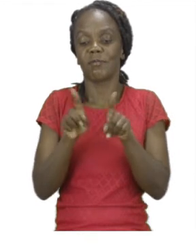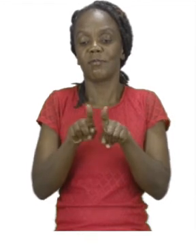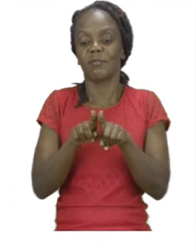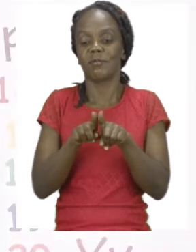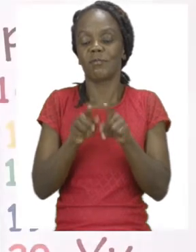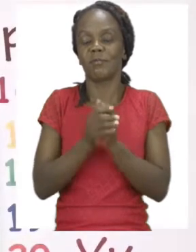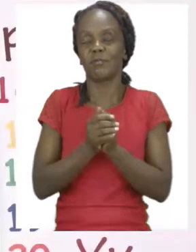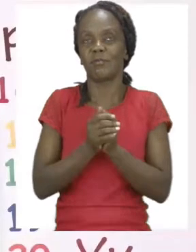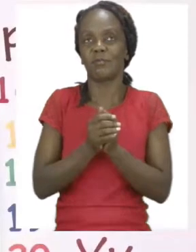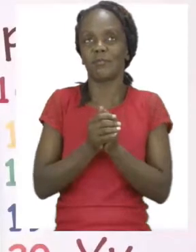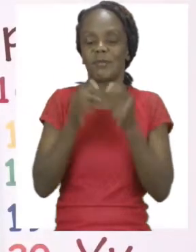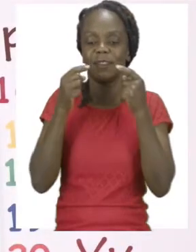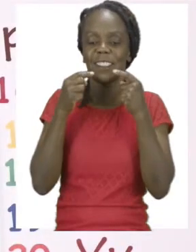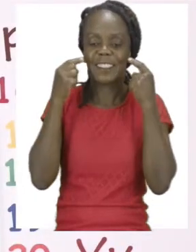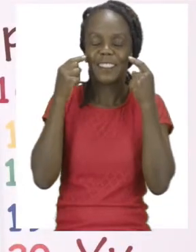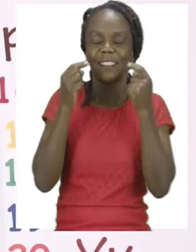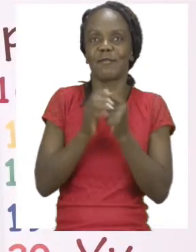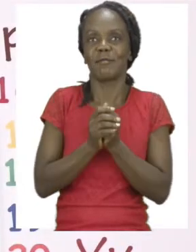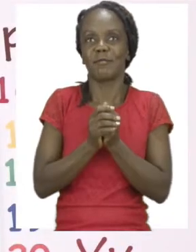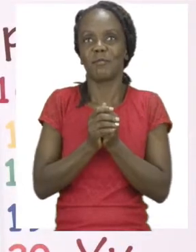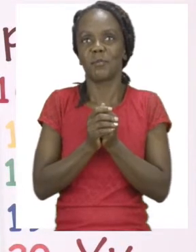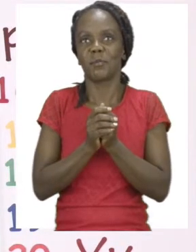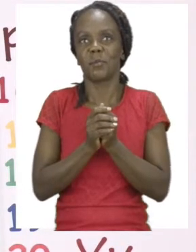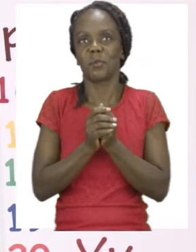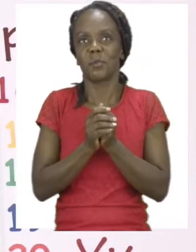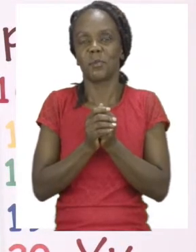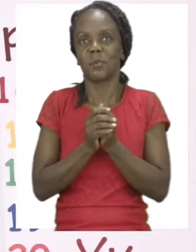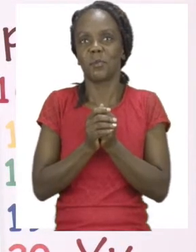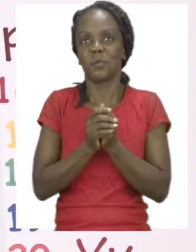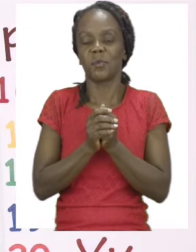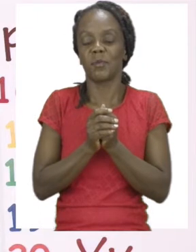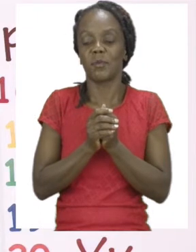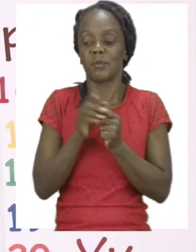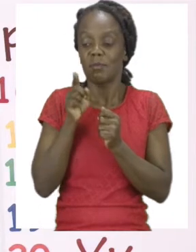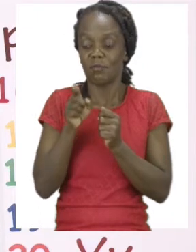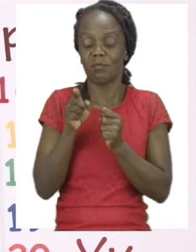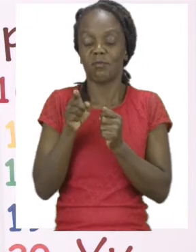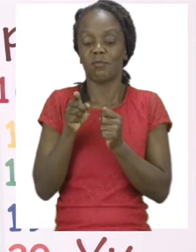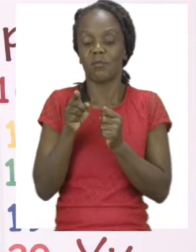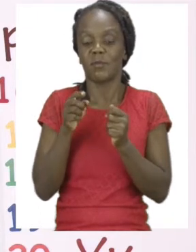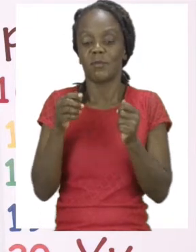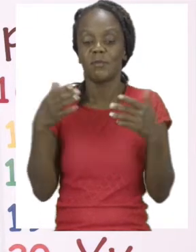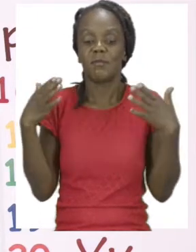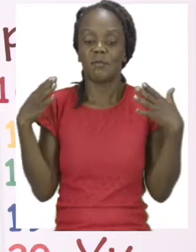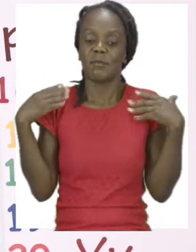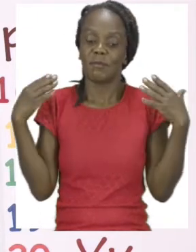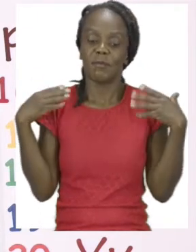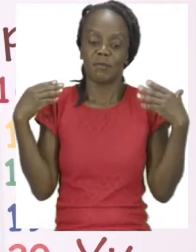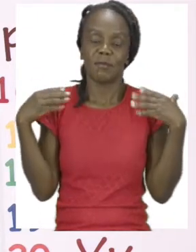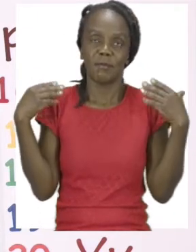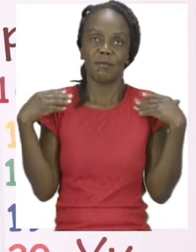look at what a happy face may look like. Now, if you are very happy, you can even cry with